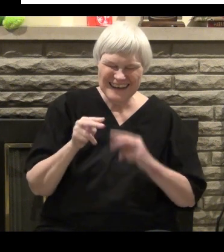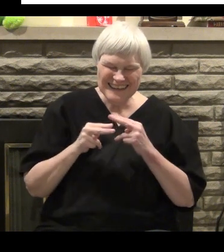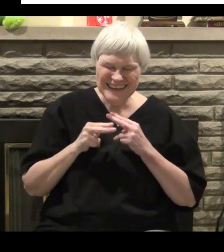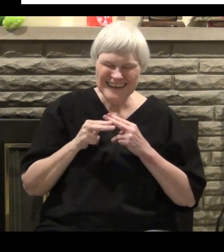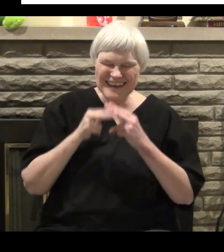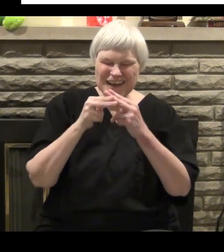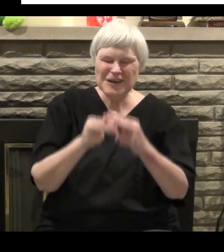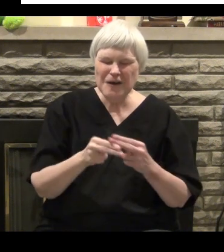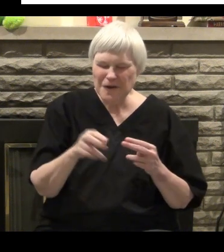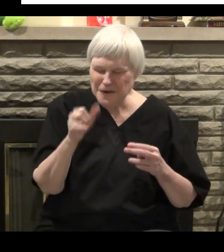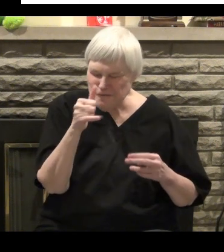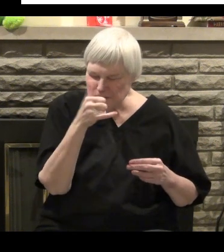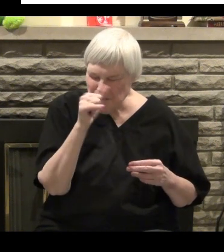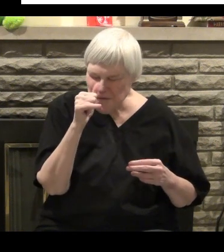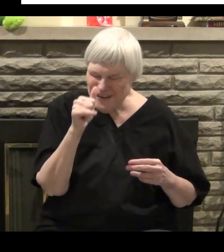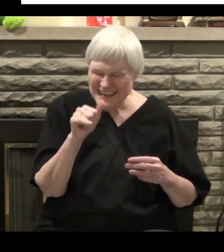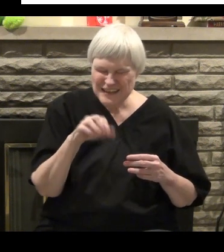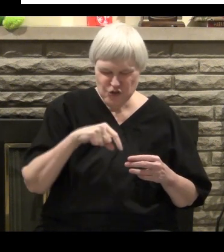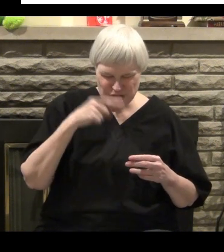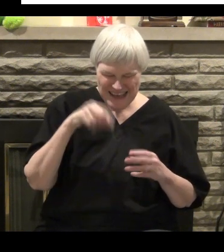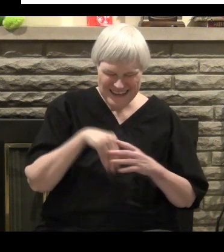I can't be called a fool because of that now.